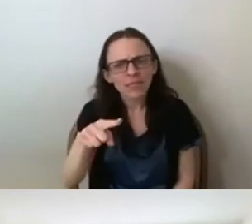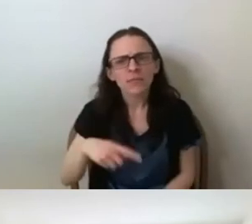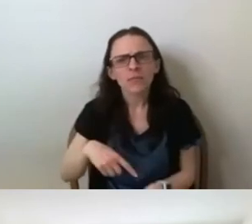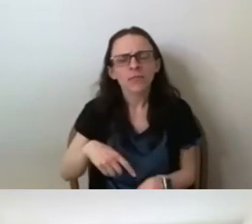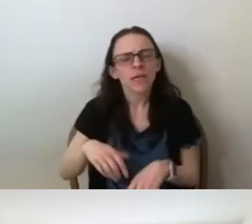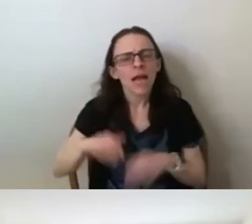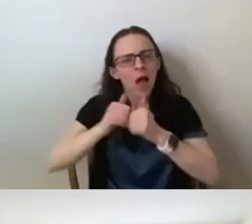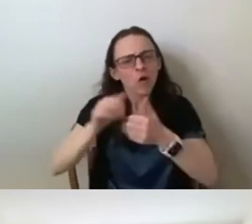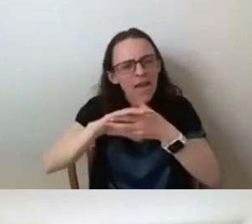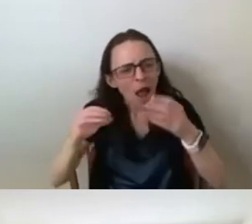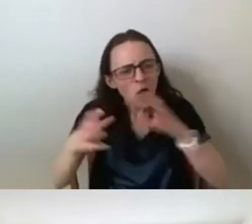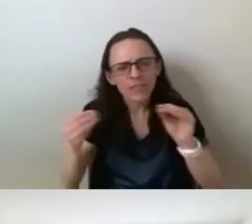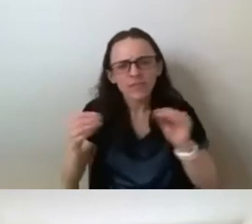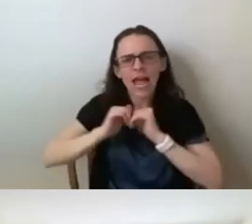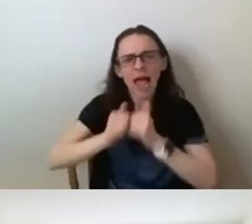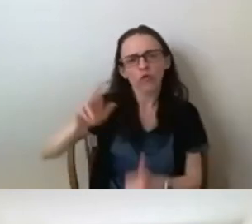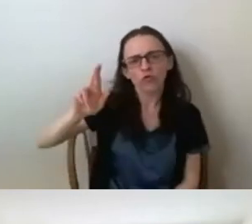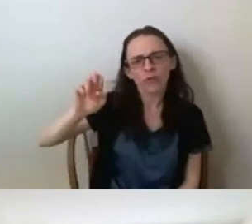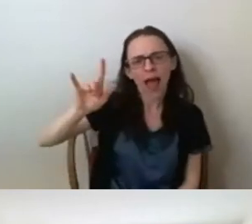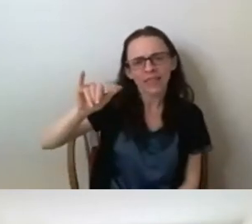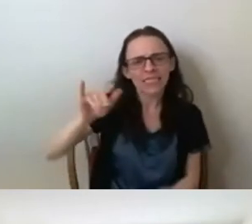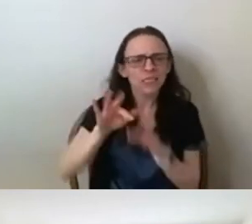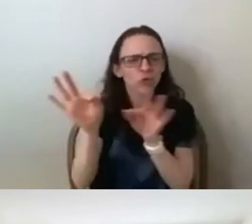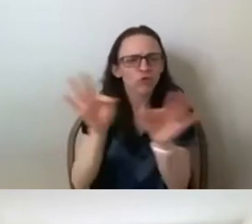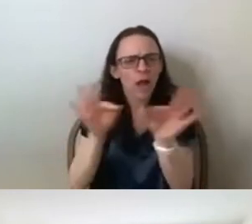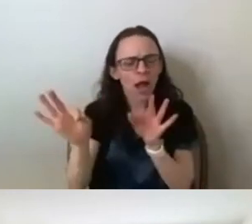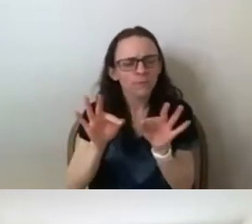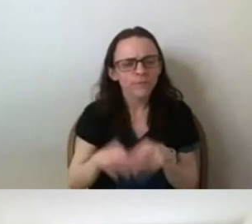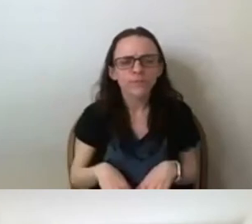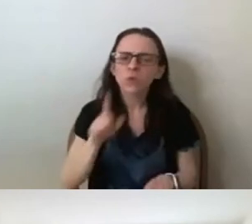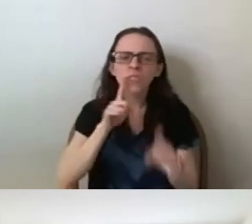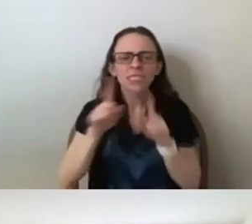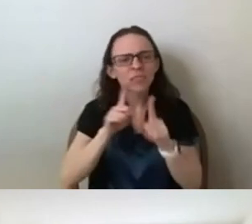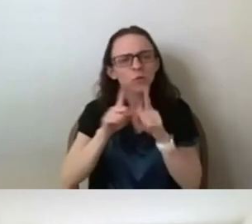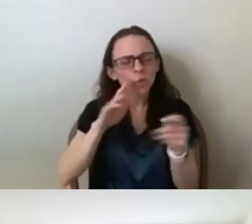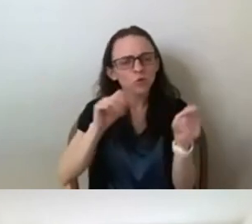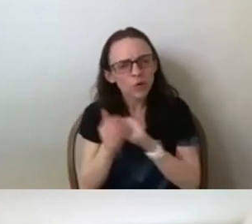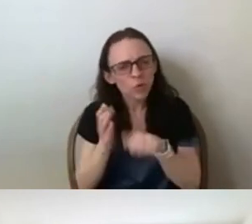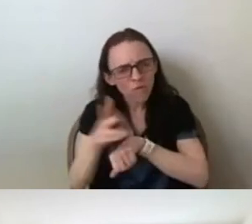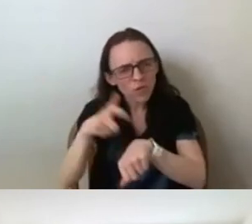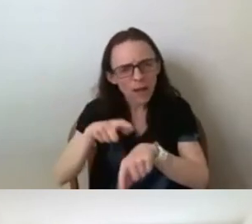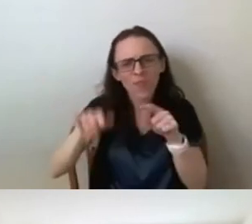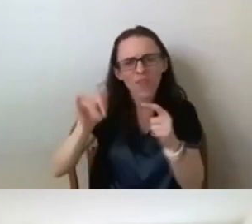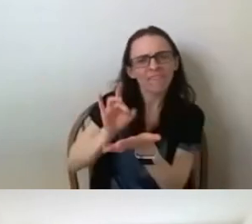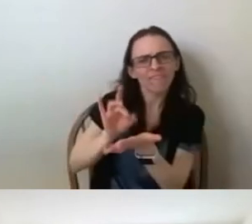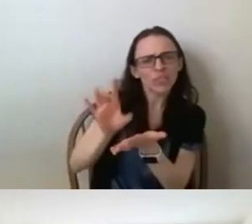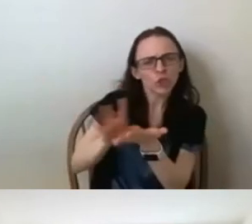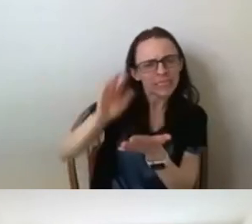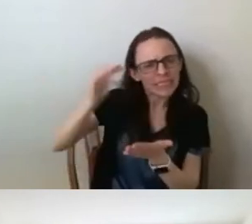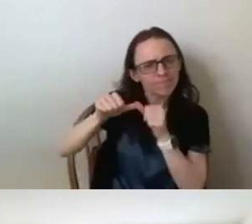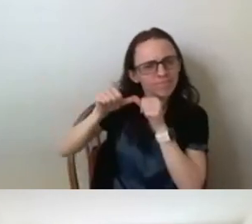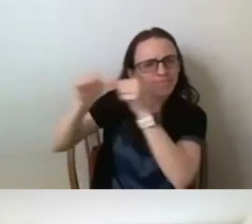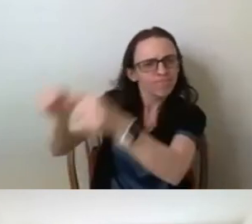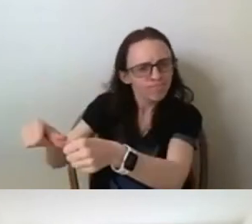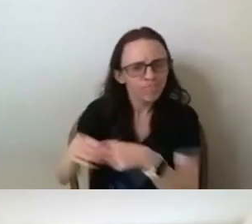about how reality is described. So discourses change over time, but evictions are consistent was the comment that inspired the question.